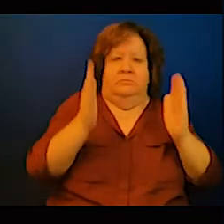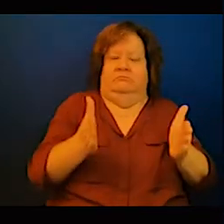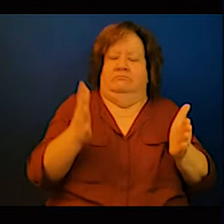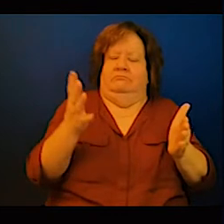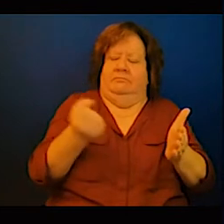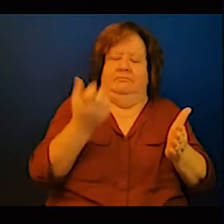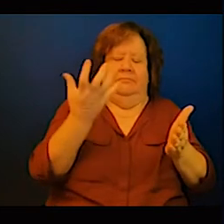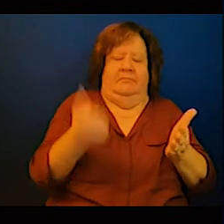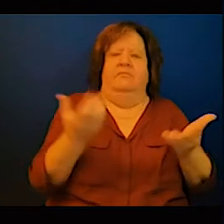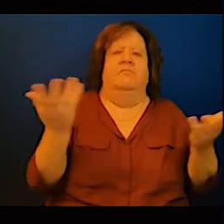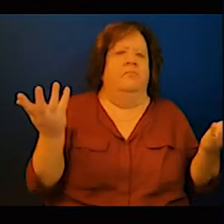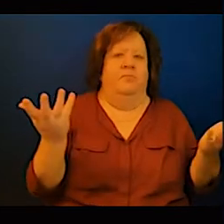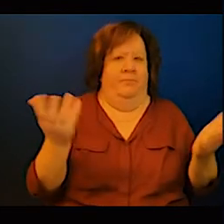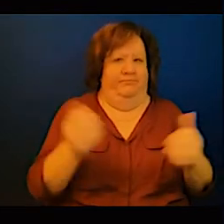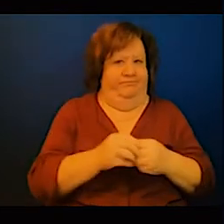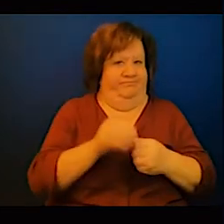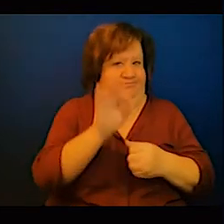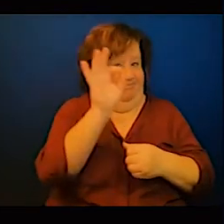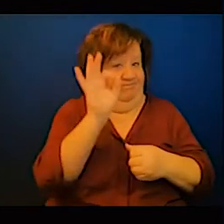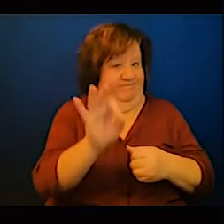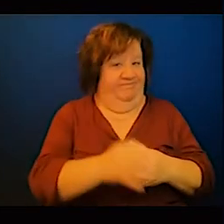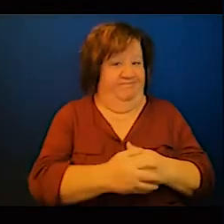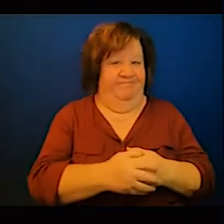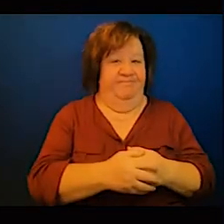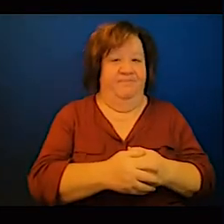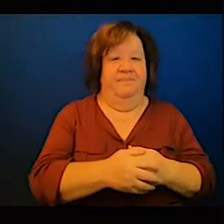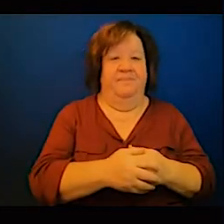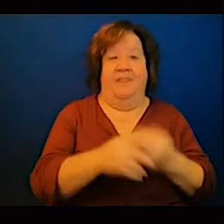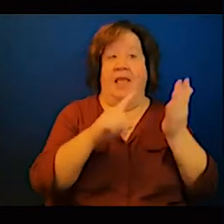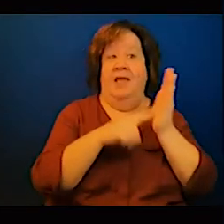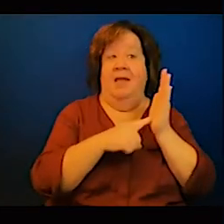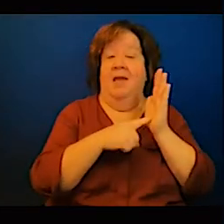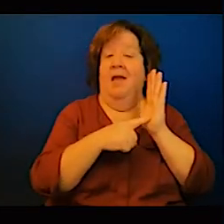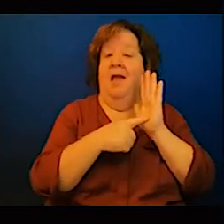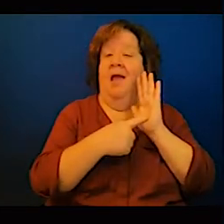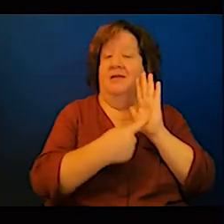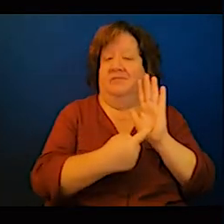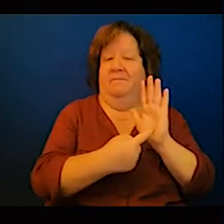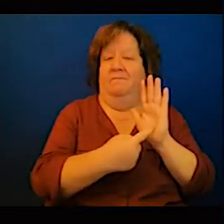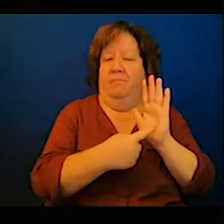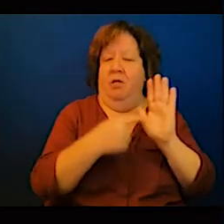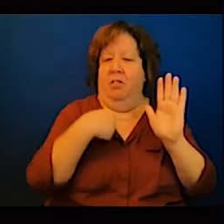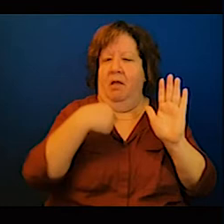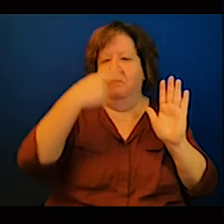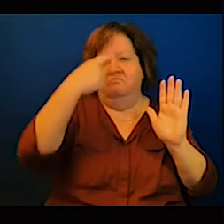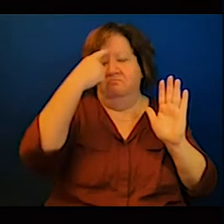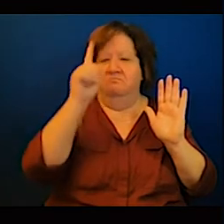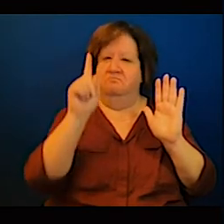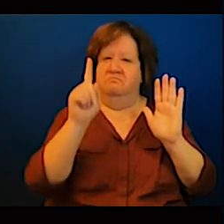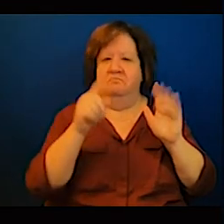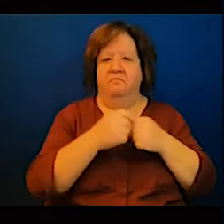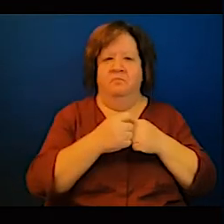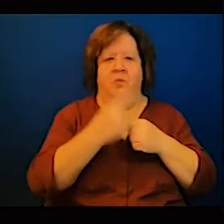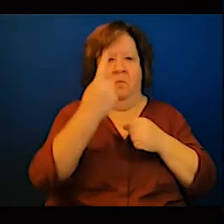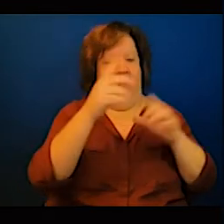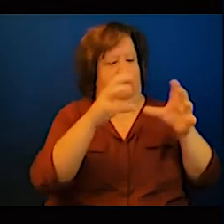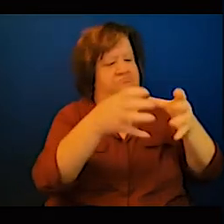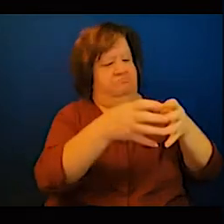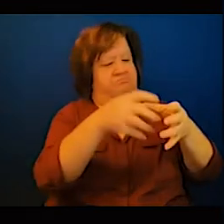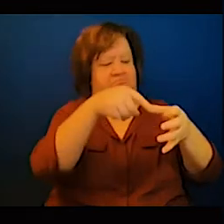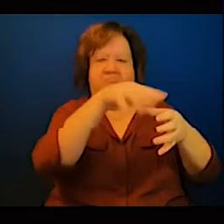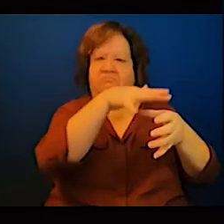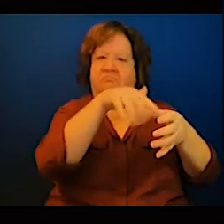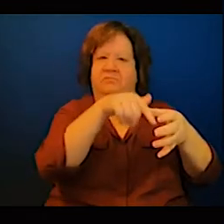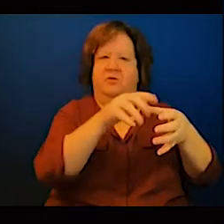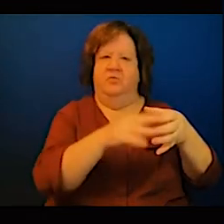encouraging and introducing microfinancing small small financial institutions and provide guarantee